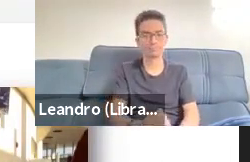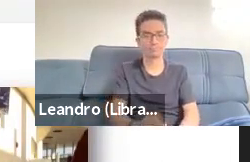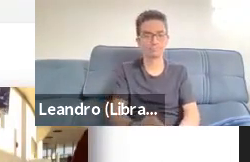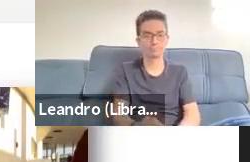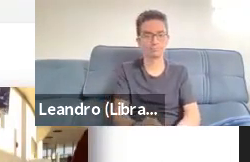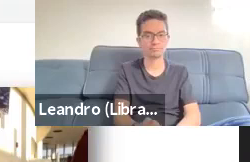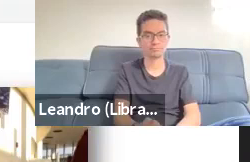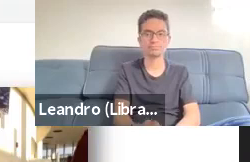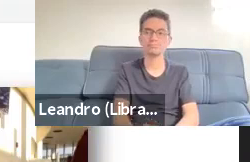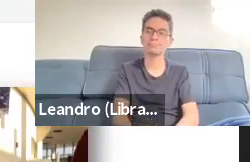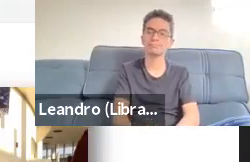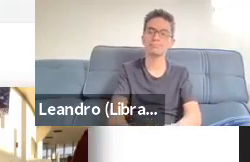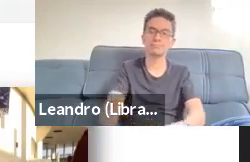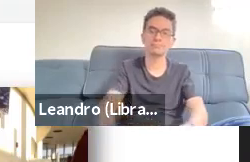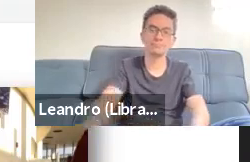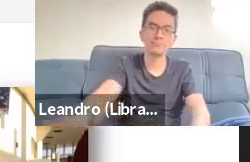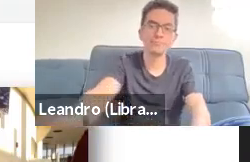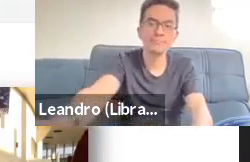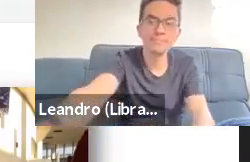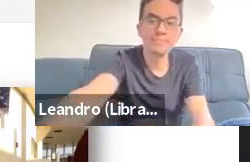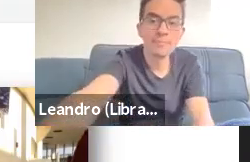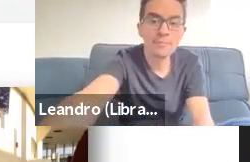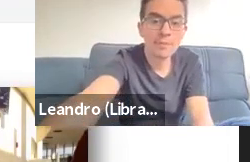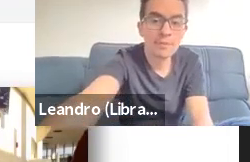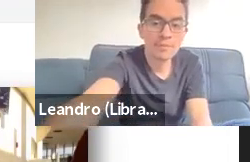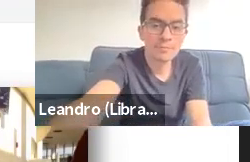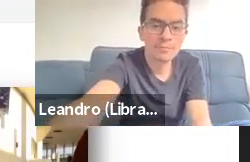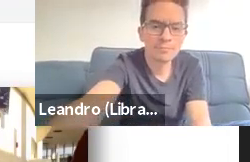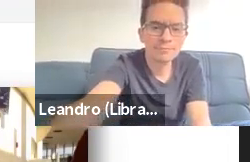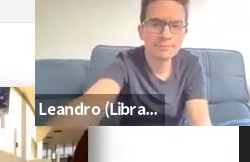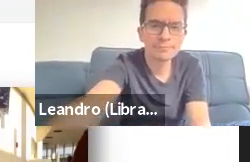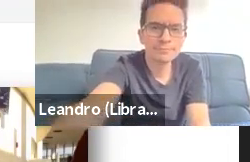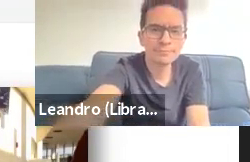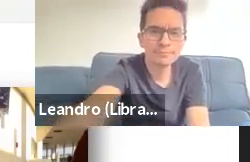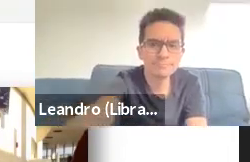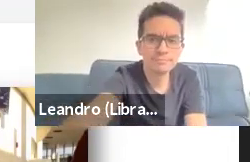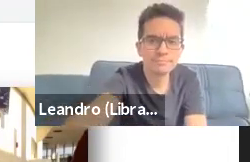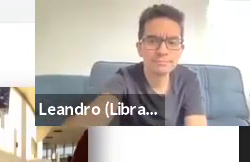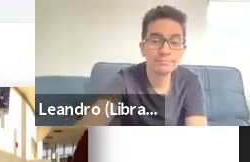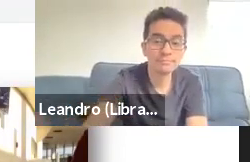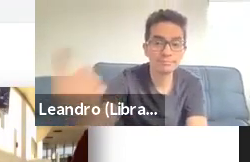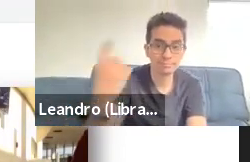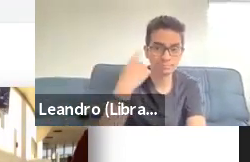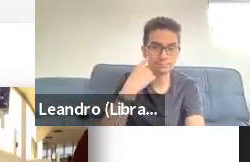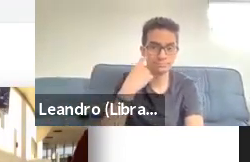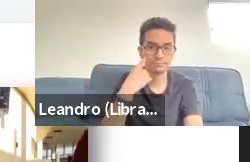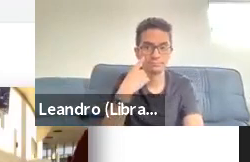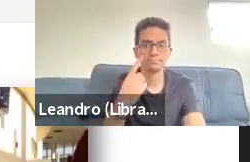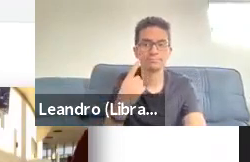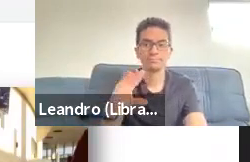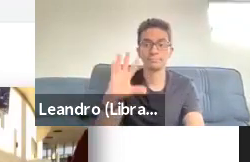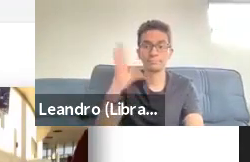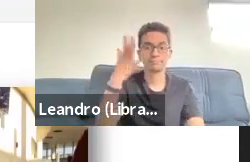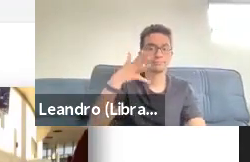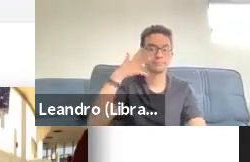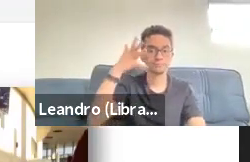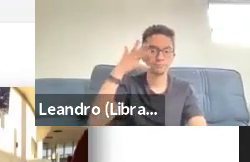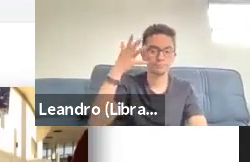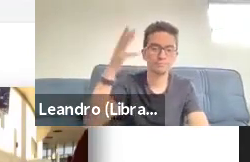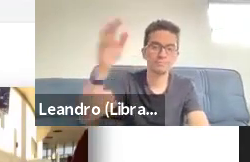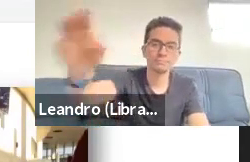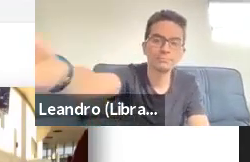design project and then situated discourse analysis to study the communicative interactions in these spaces. So this article